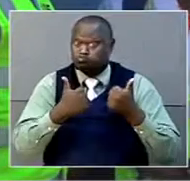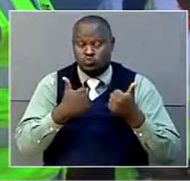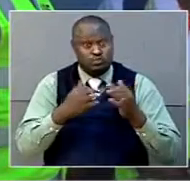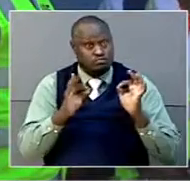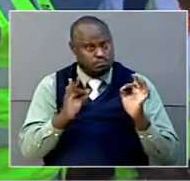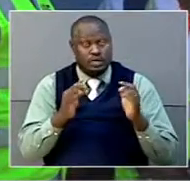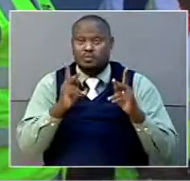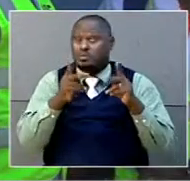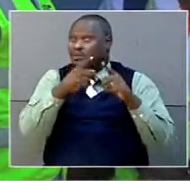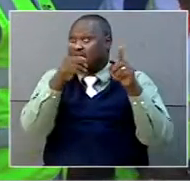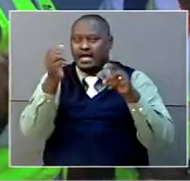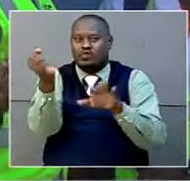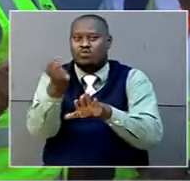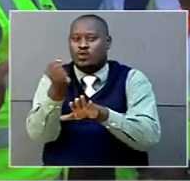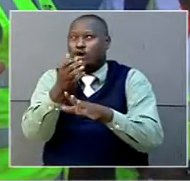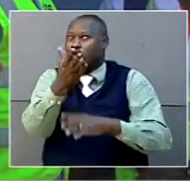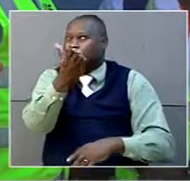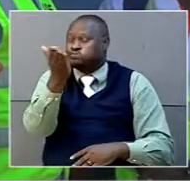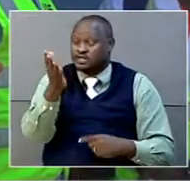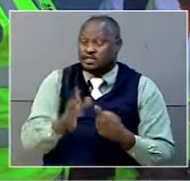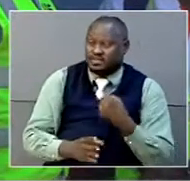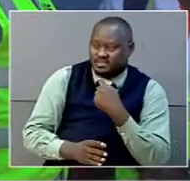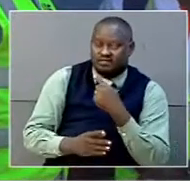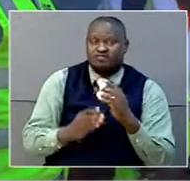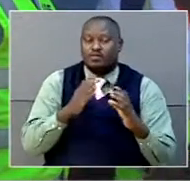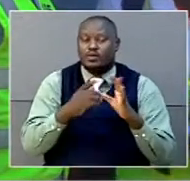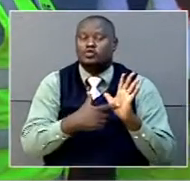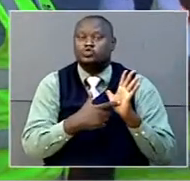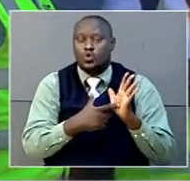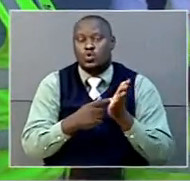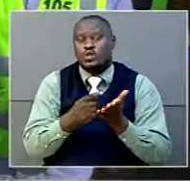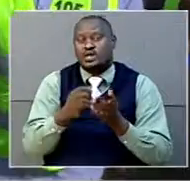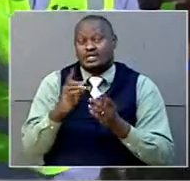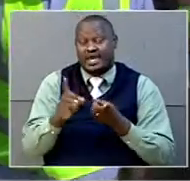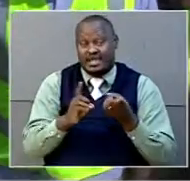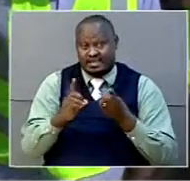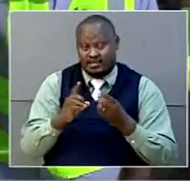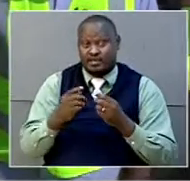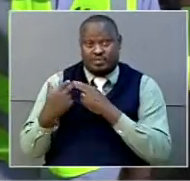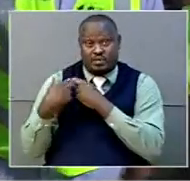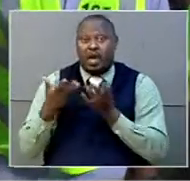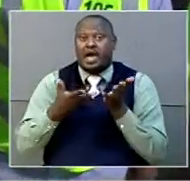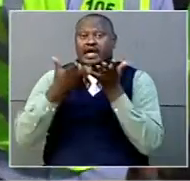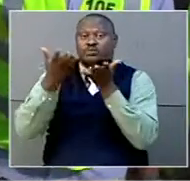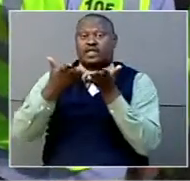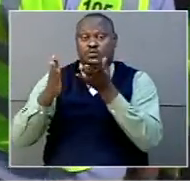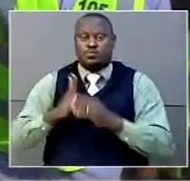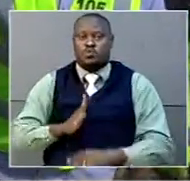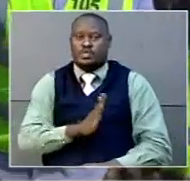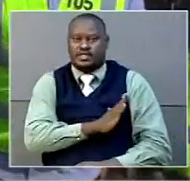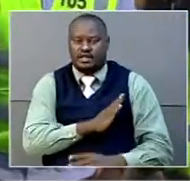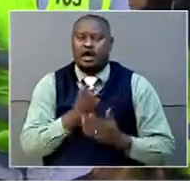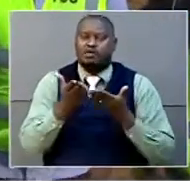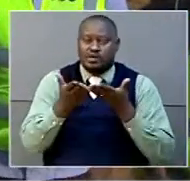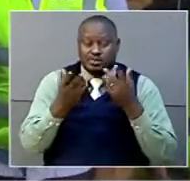source of income to many. Kaheru was taking the Executive Director, Uganda Exports Promotions Board, Eri Tunayo Kamjisha, around Coca-Cola's